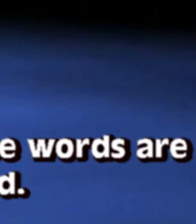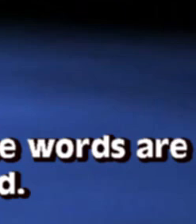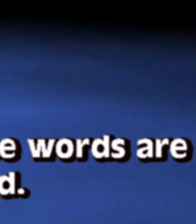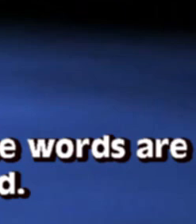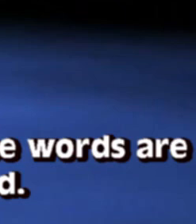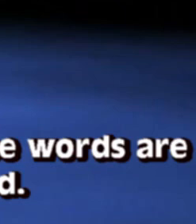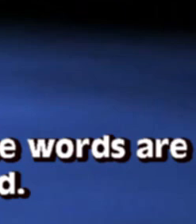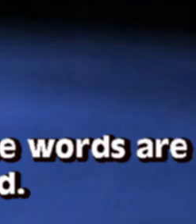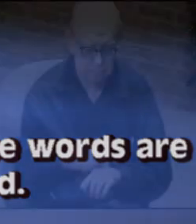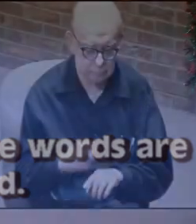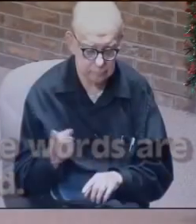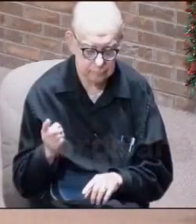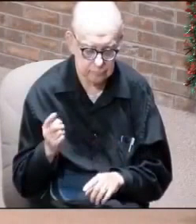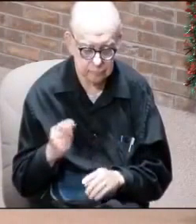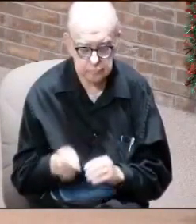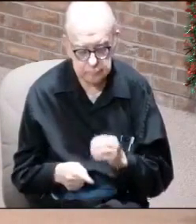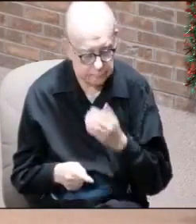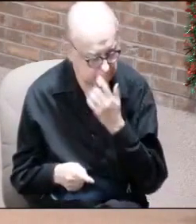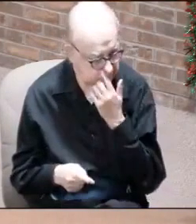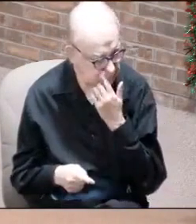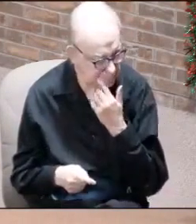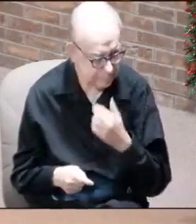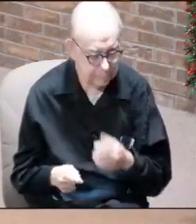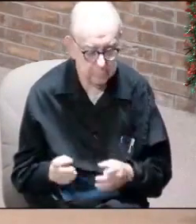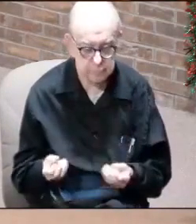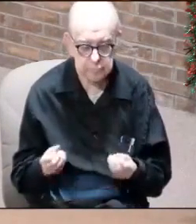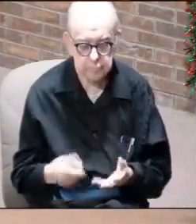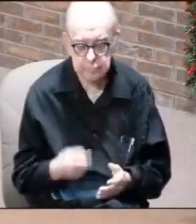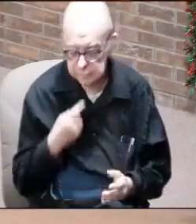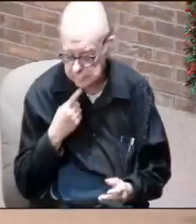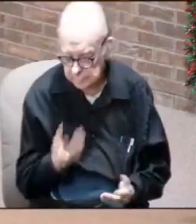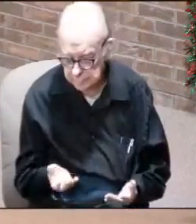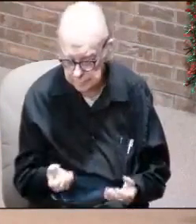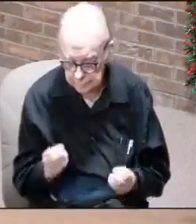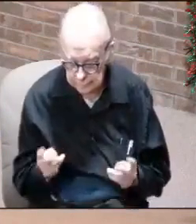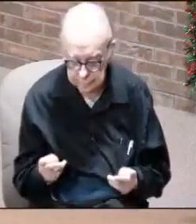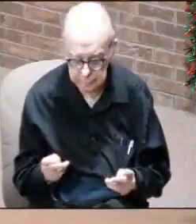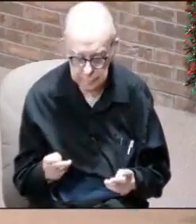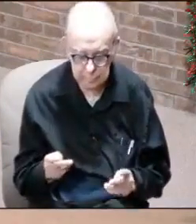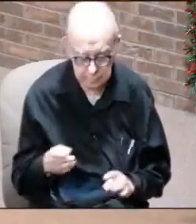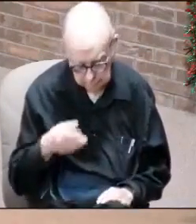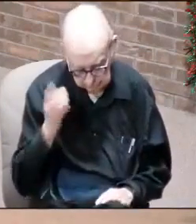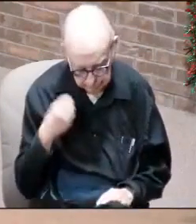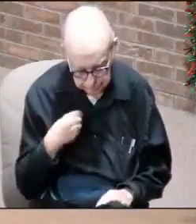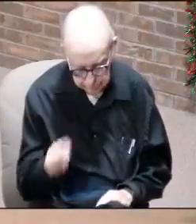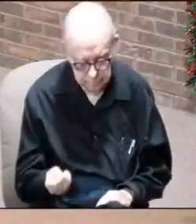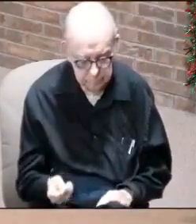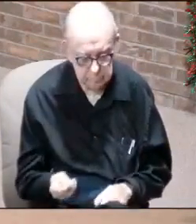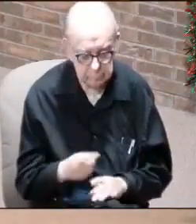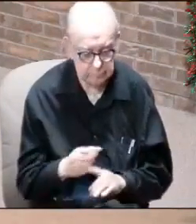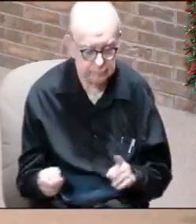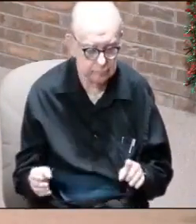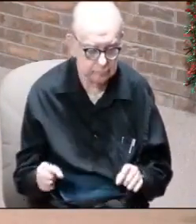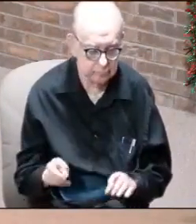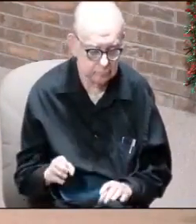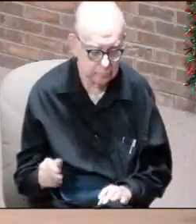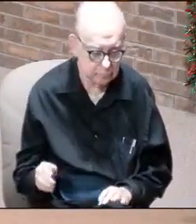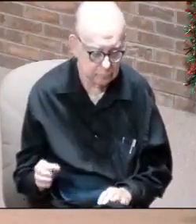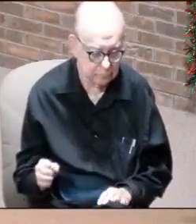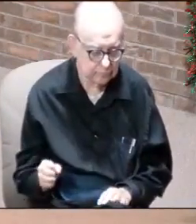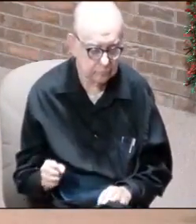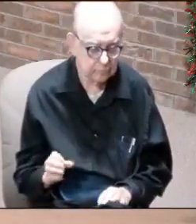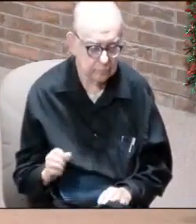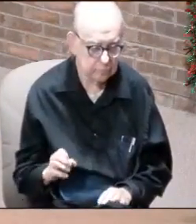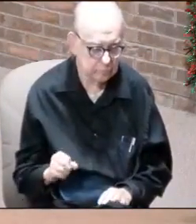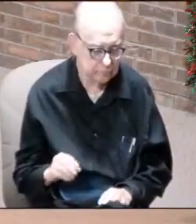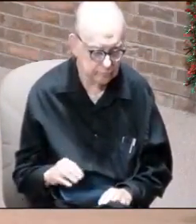until the time of the end. And so what he's saying is, okay, Daniel, I've already given you these seals or these